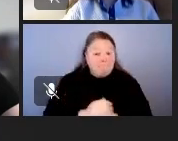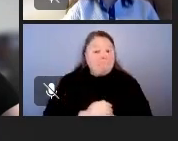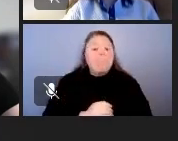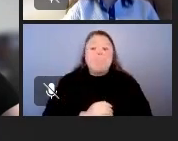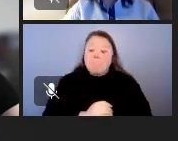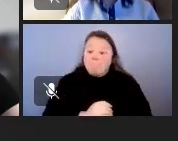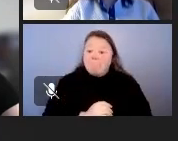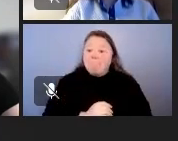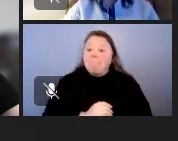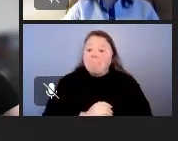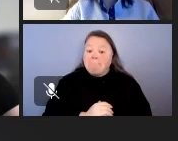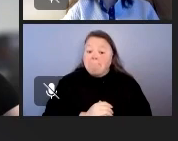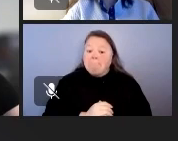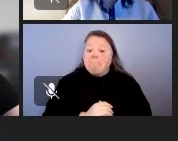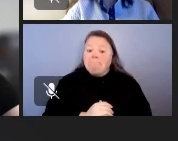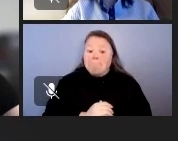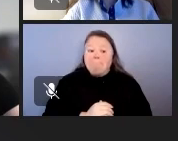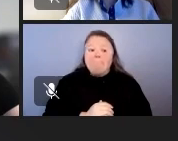Okay.